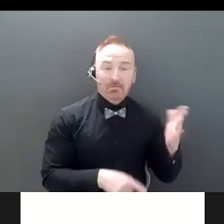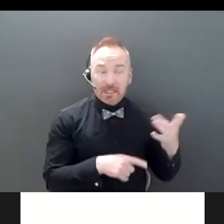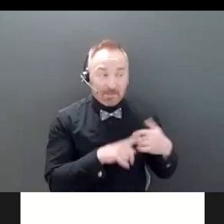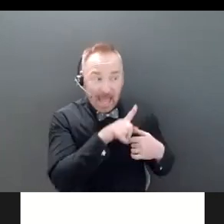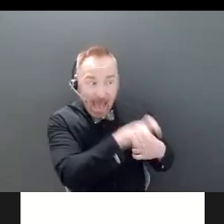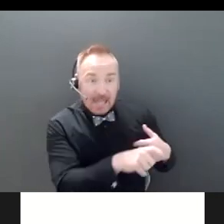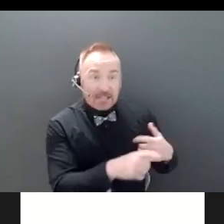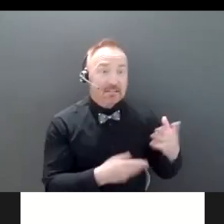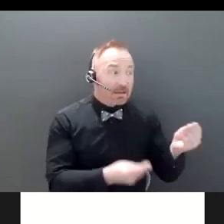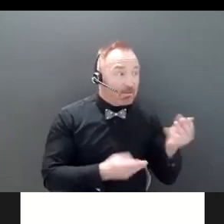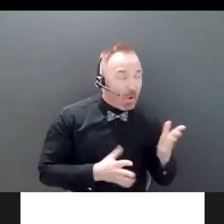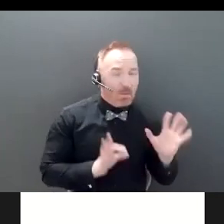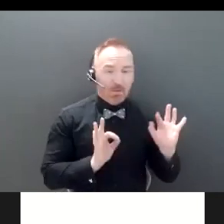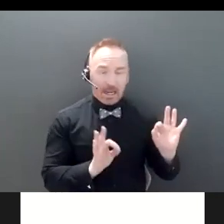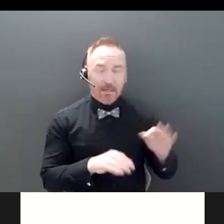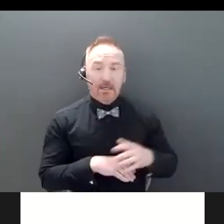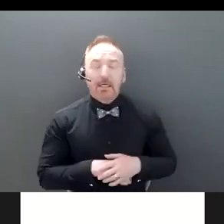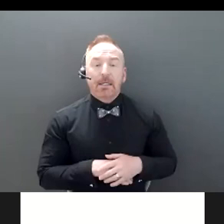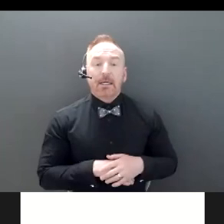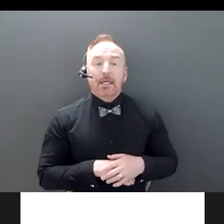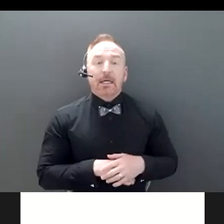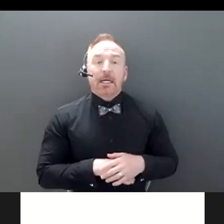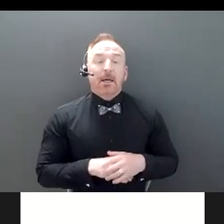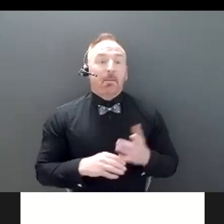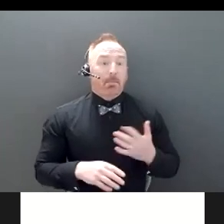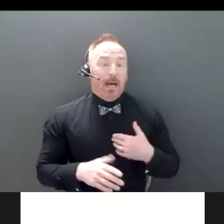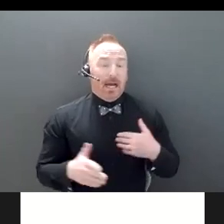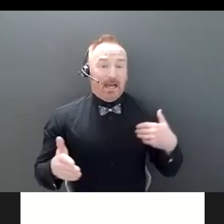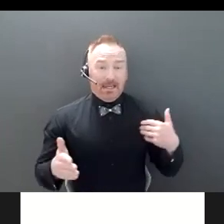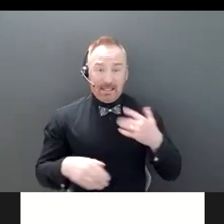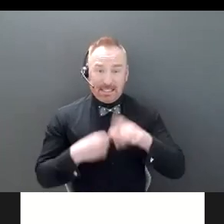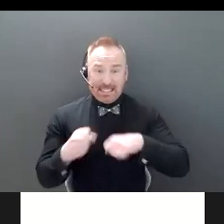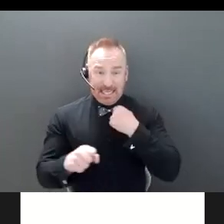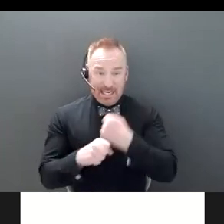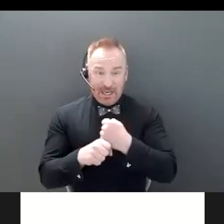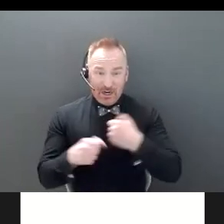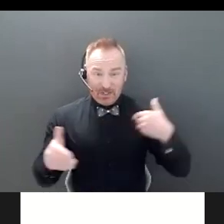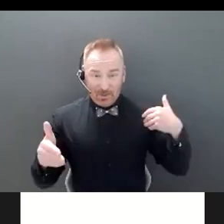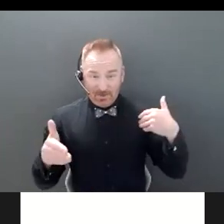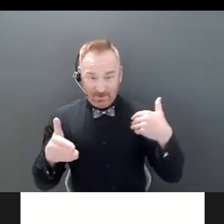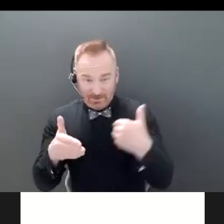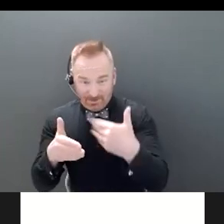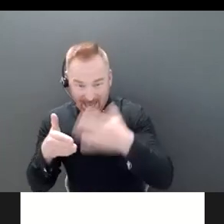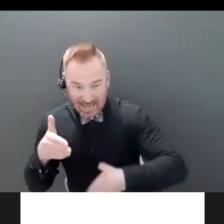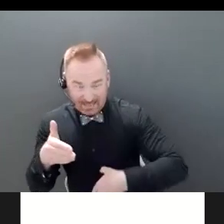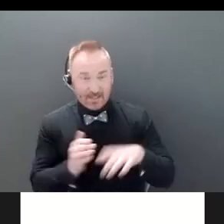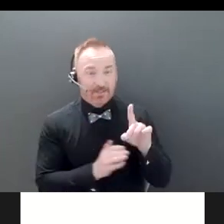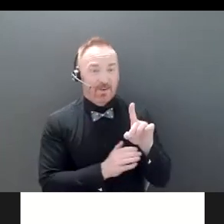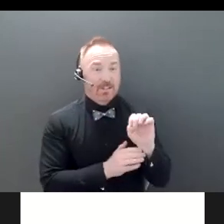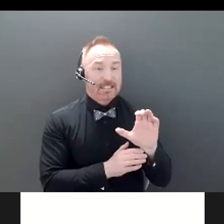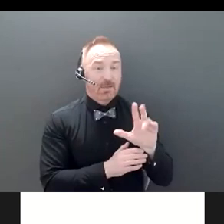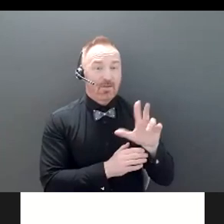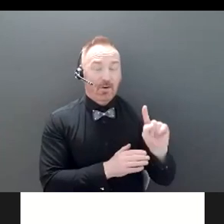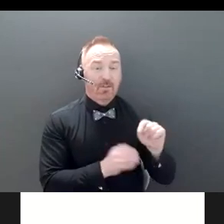help protect their clients. But as of the end of this year, all financial advisors that are registered to provide